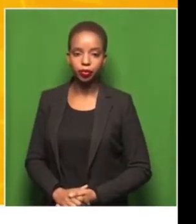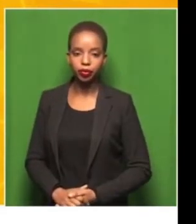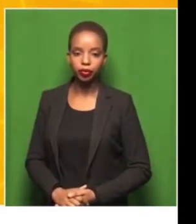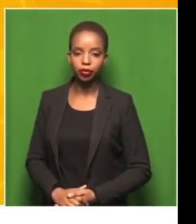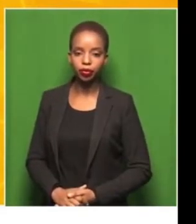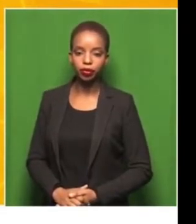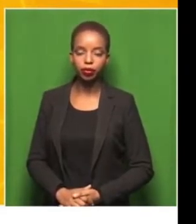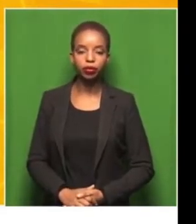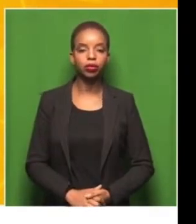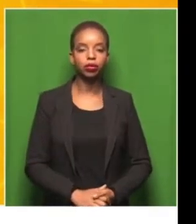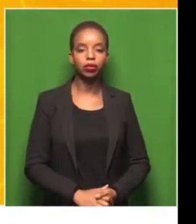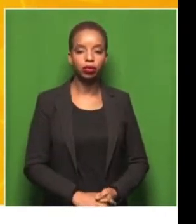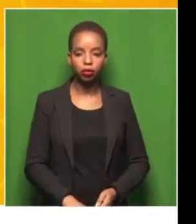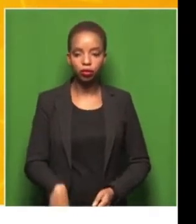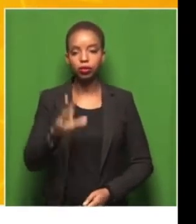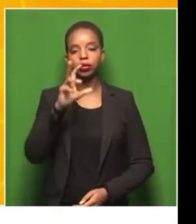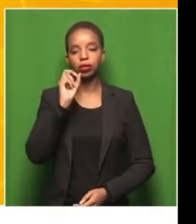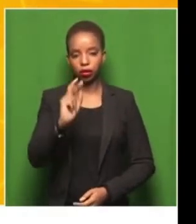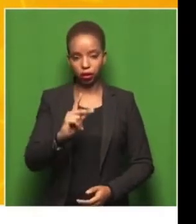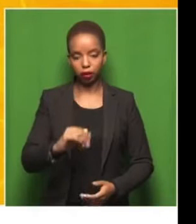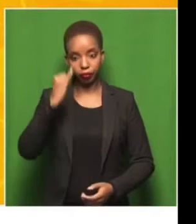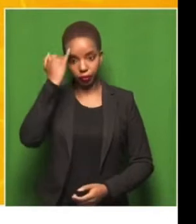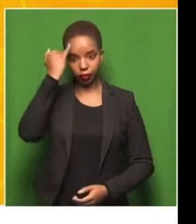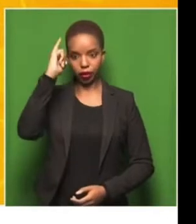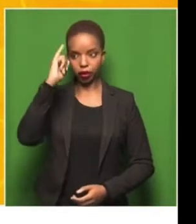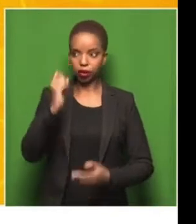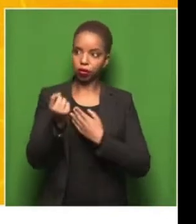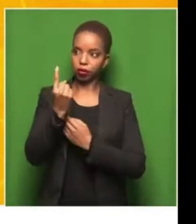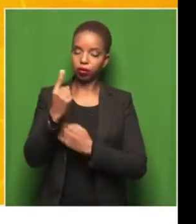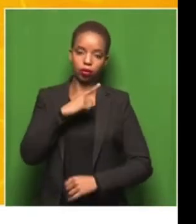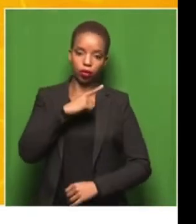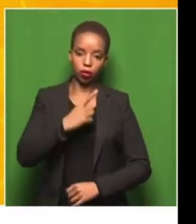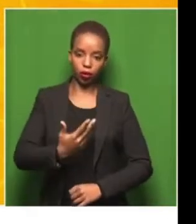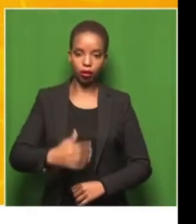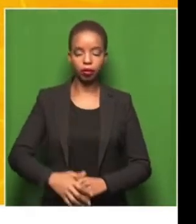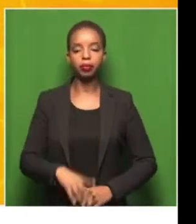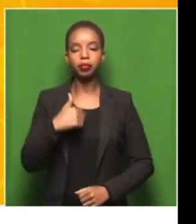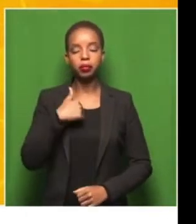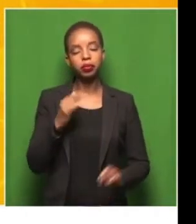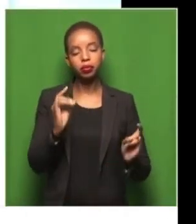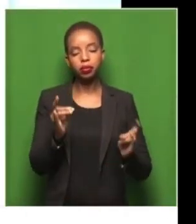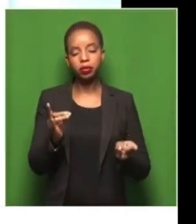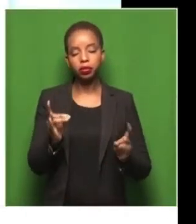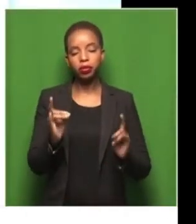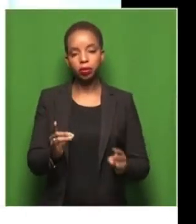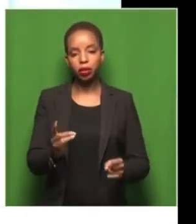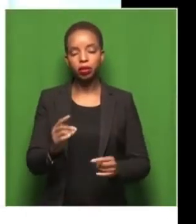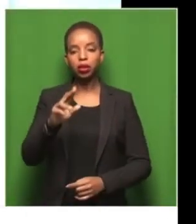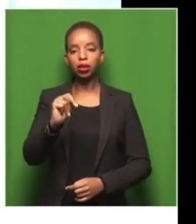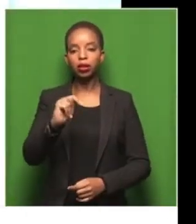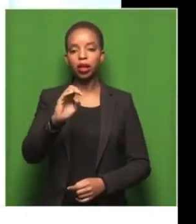Right. The reason why it came about was because I watched a documentary on Netflix